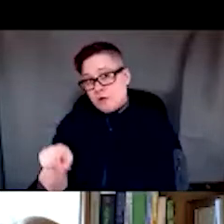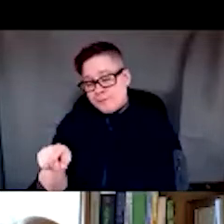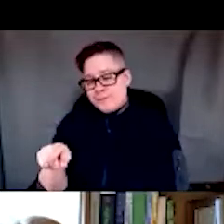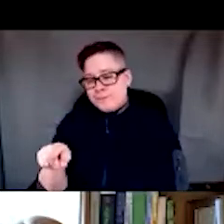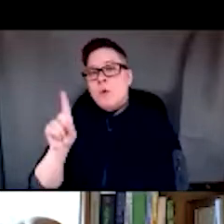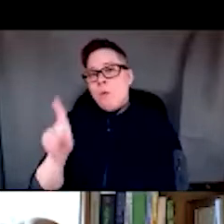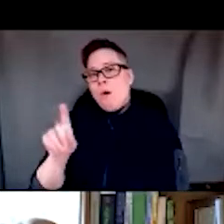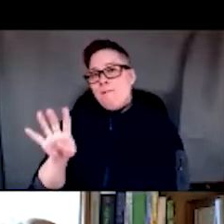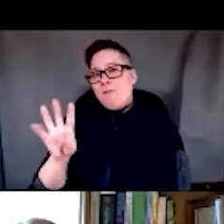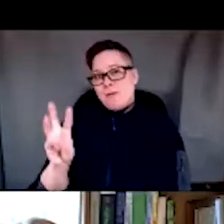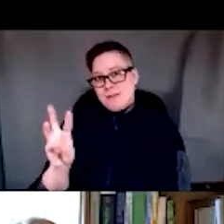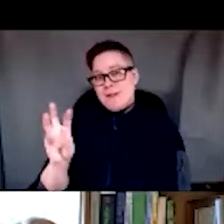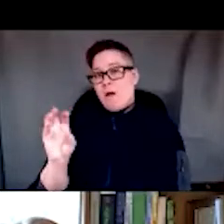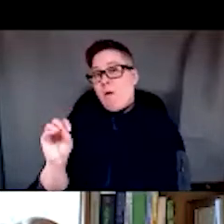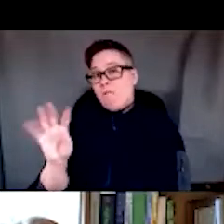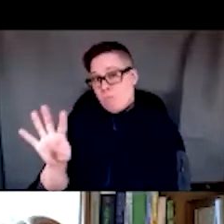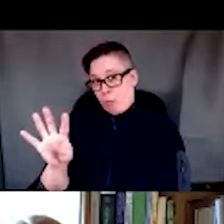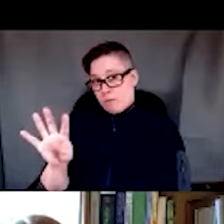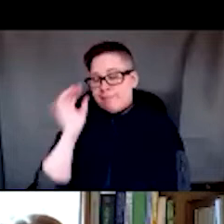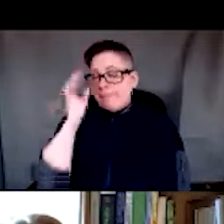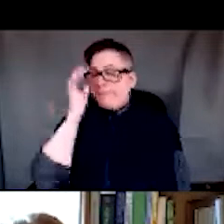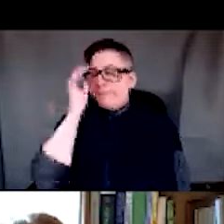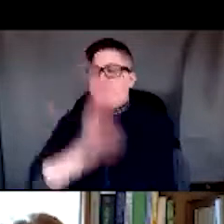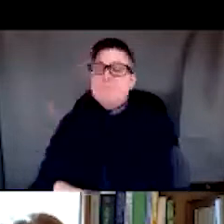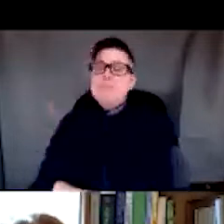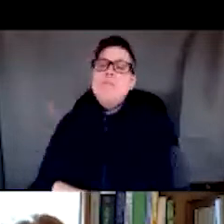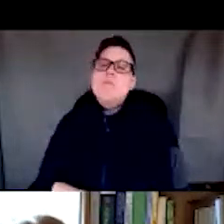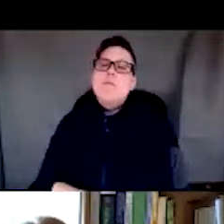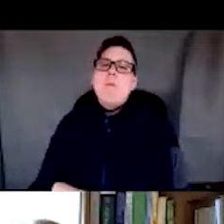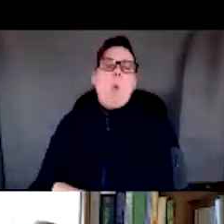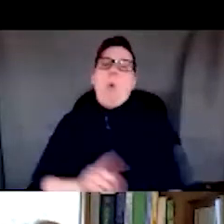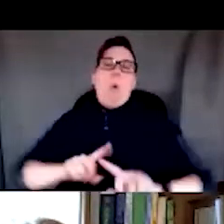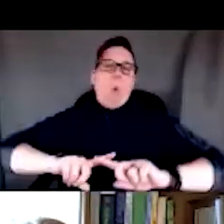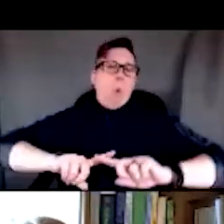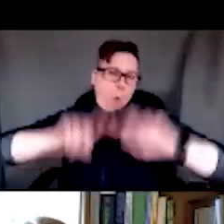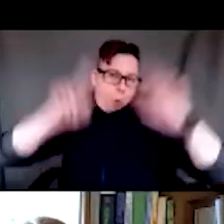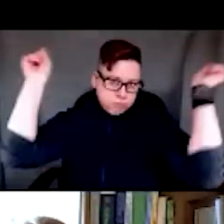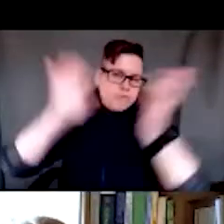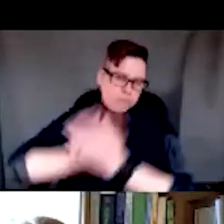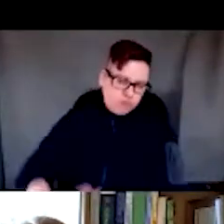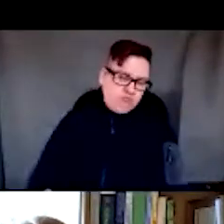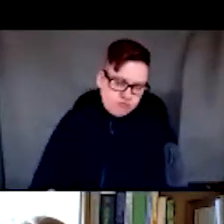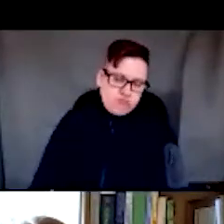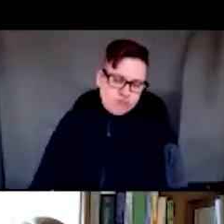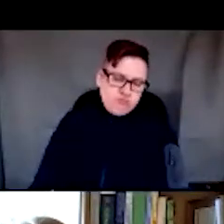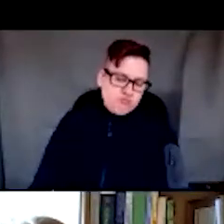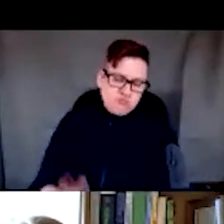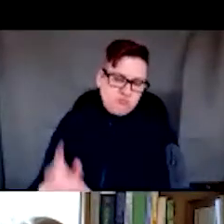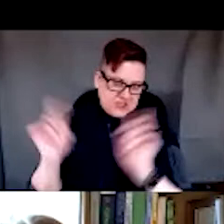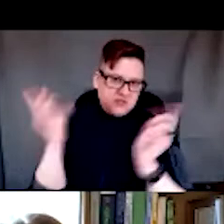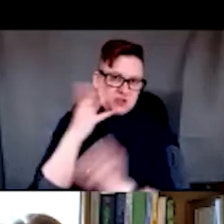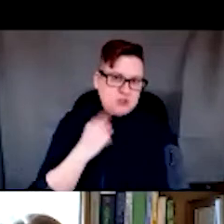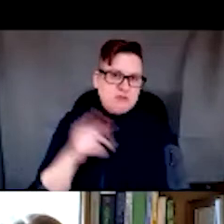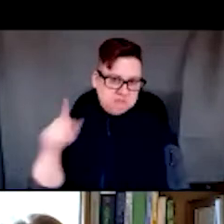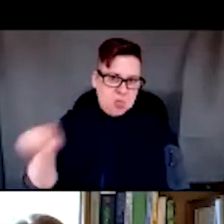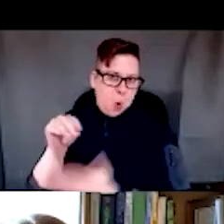14604. And there was a very different experience for